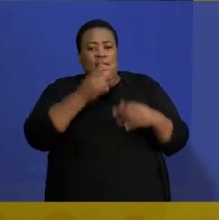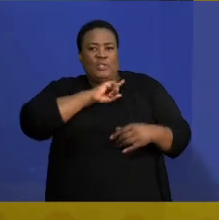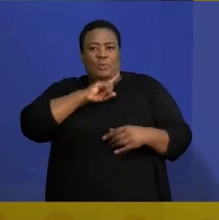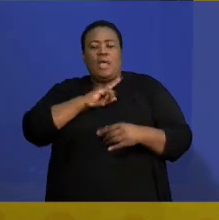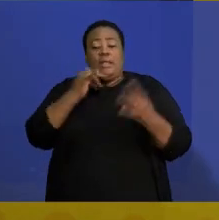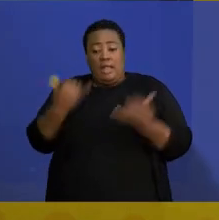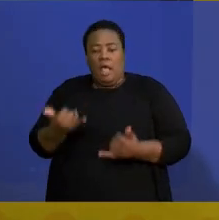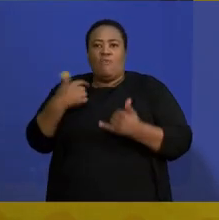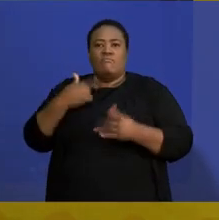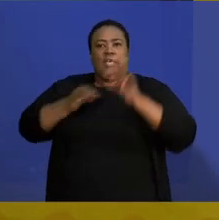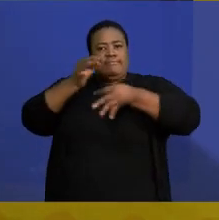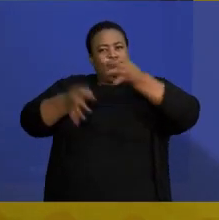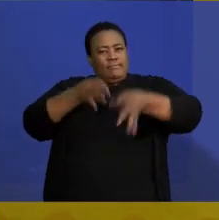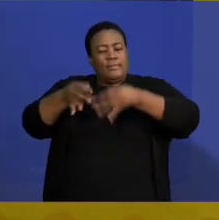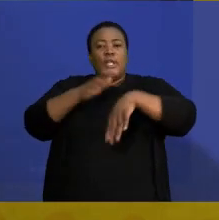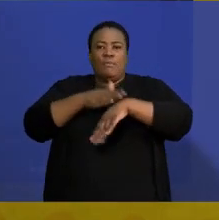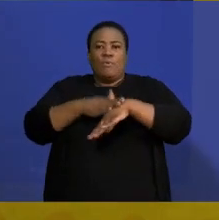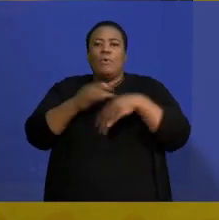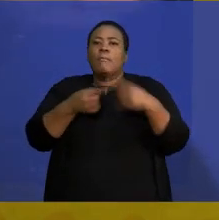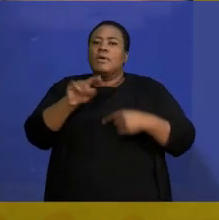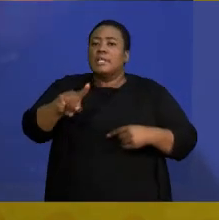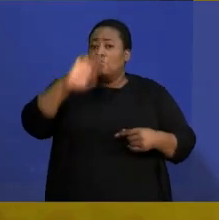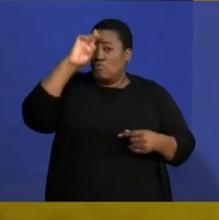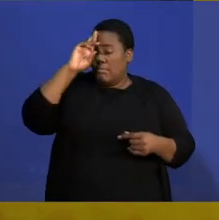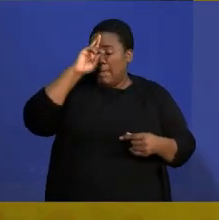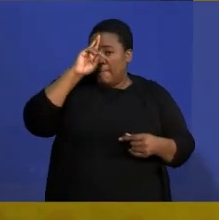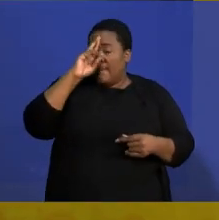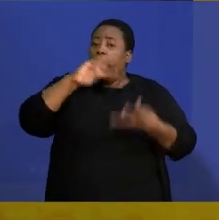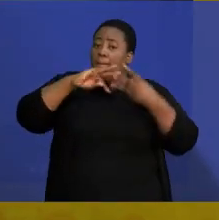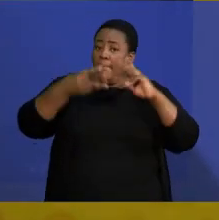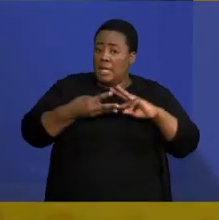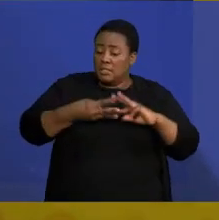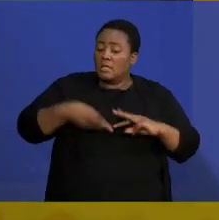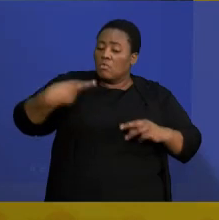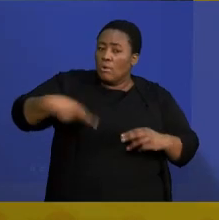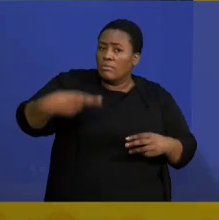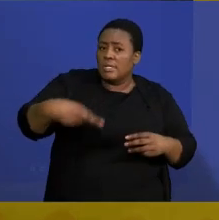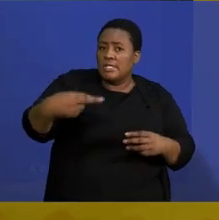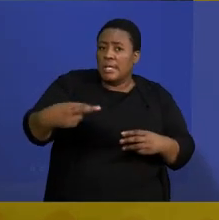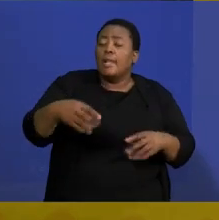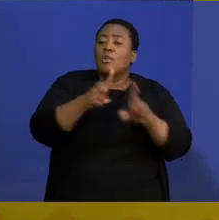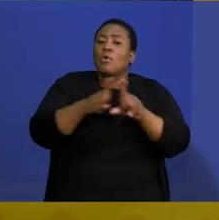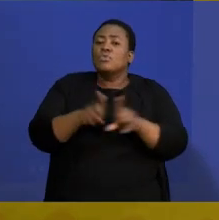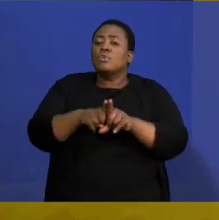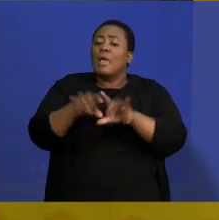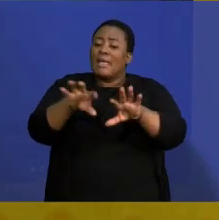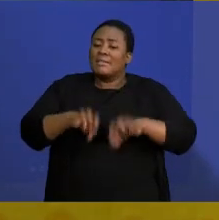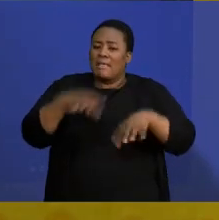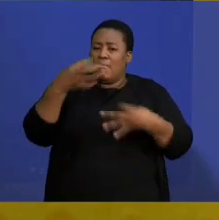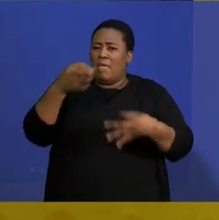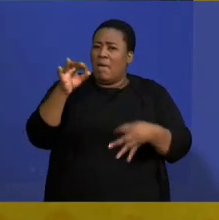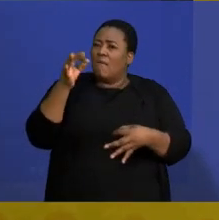repetition, and most of the things, we look at past papers in order to make sense of what to expect